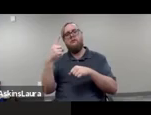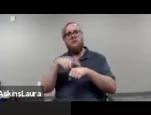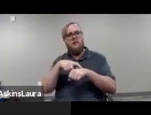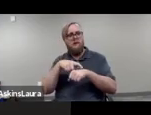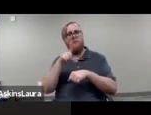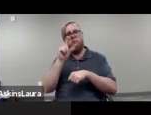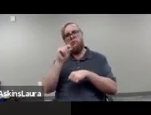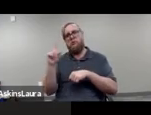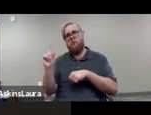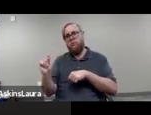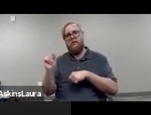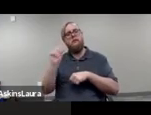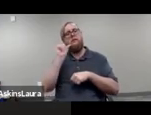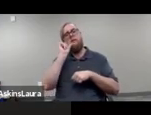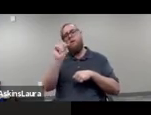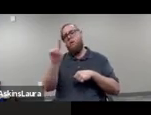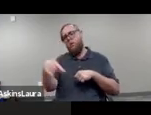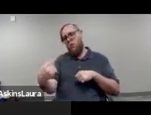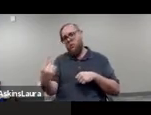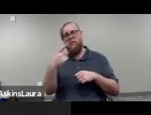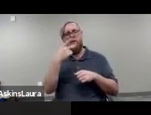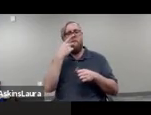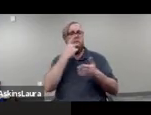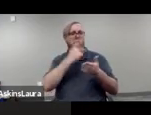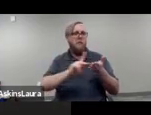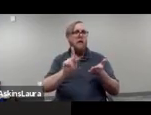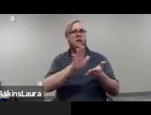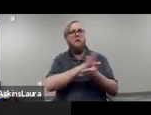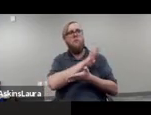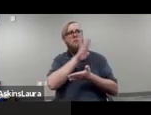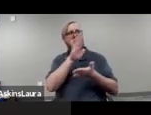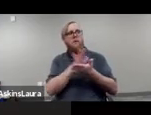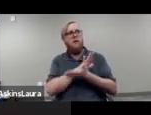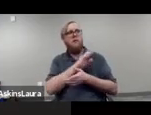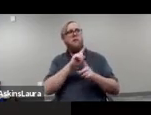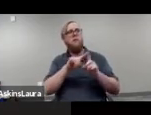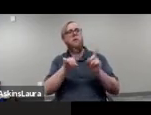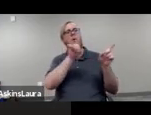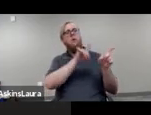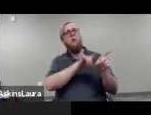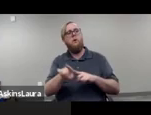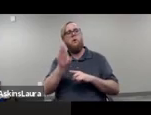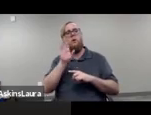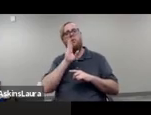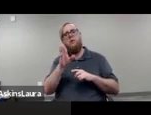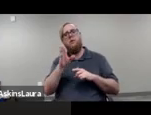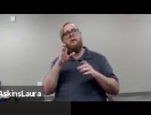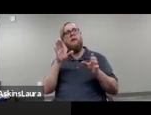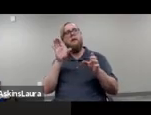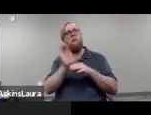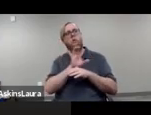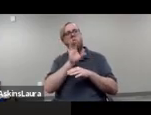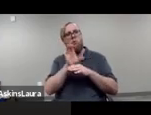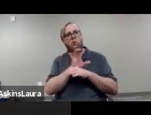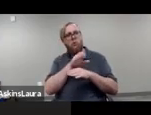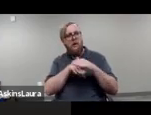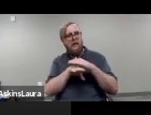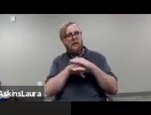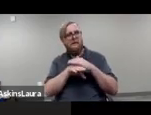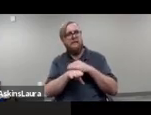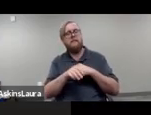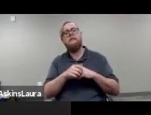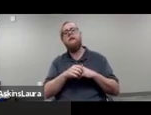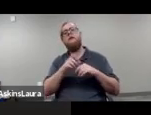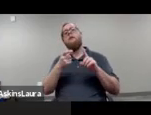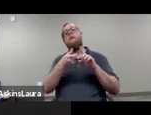And so it's not just going to be about a pen and paper. It's also going to be about computer access. And through